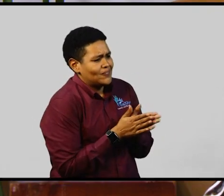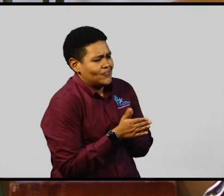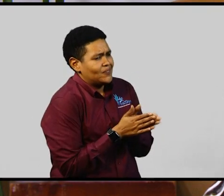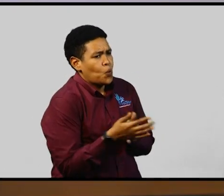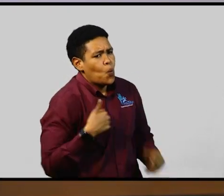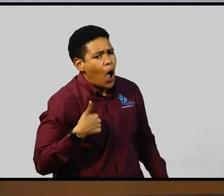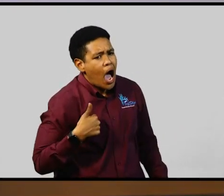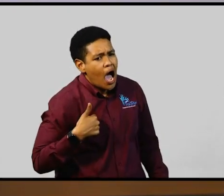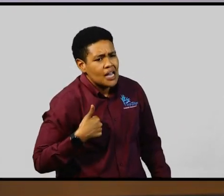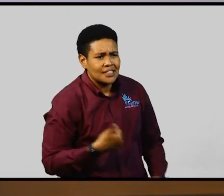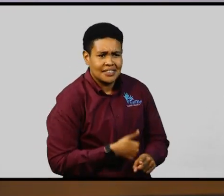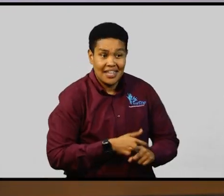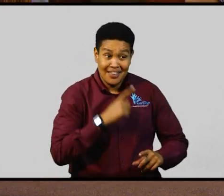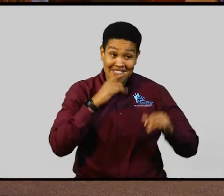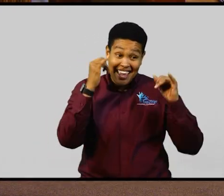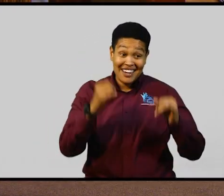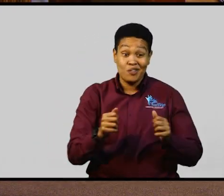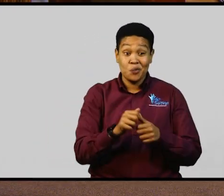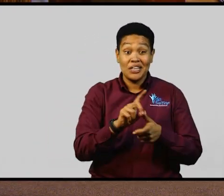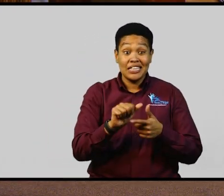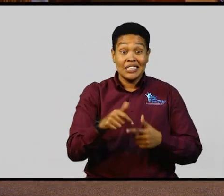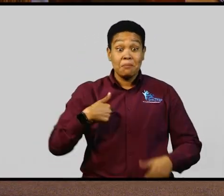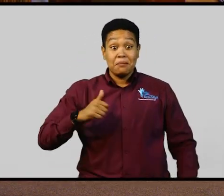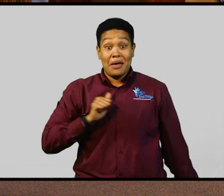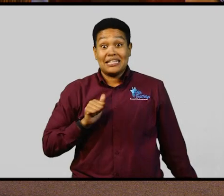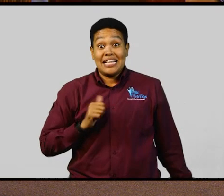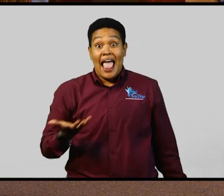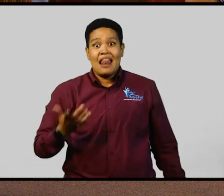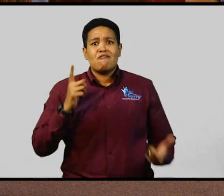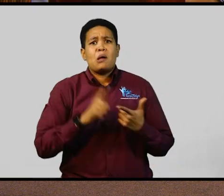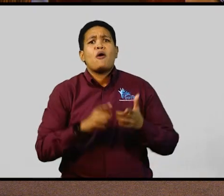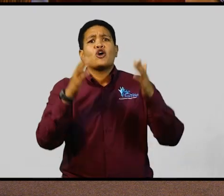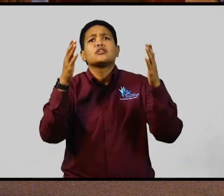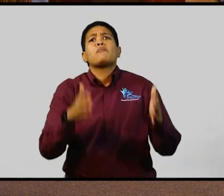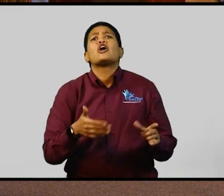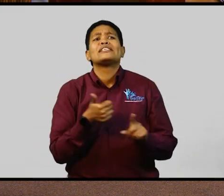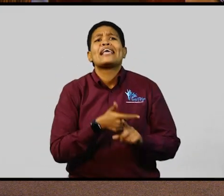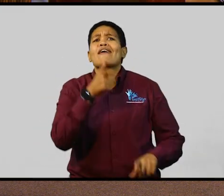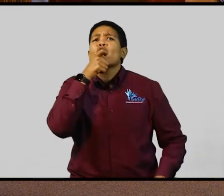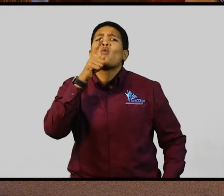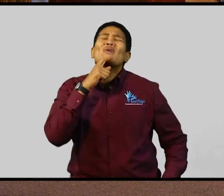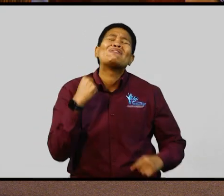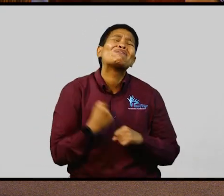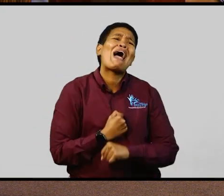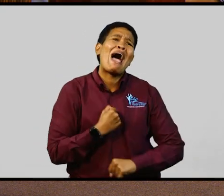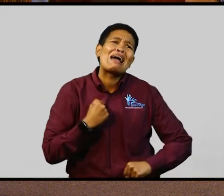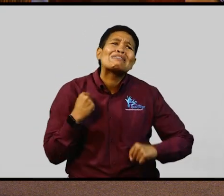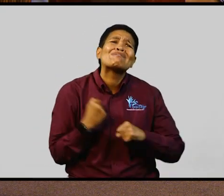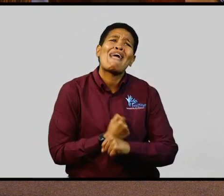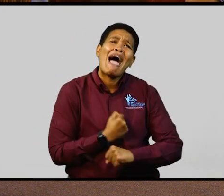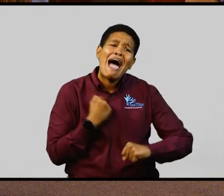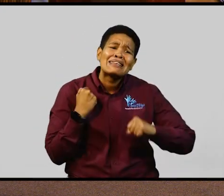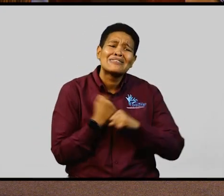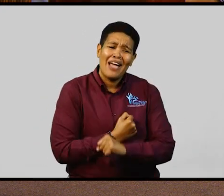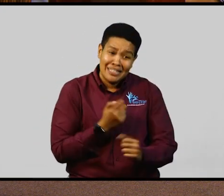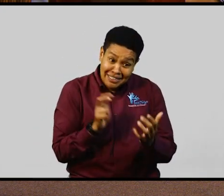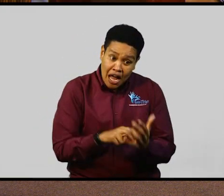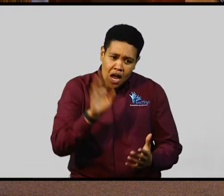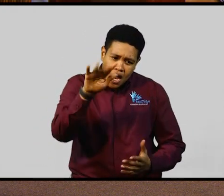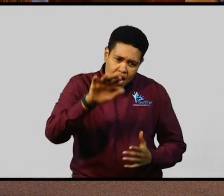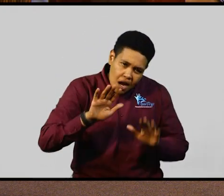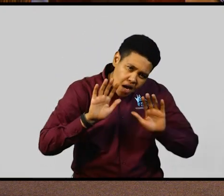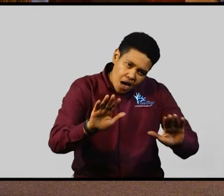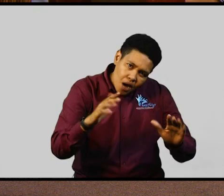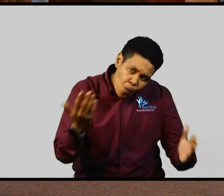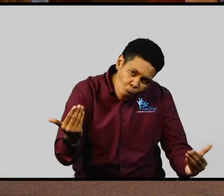exciting as an individual with a disability myself and as one who has been fighting and assisting